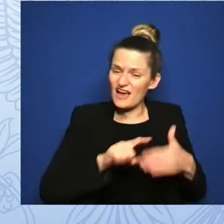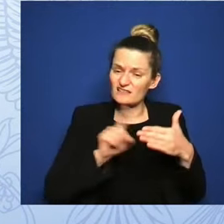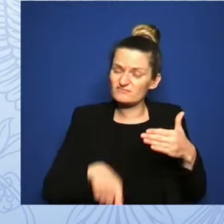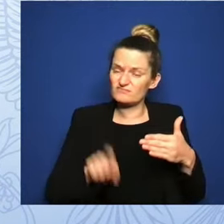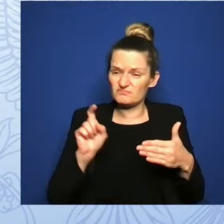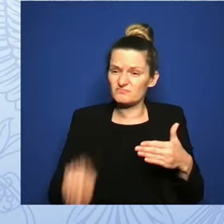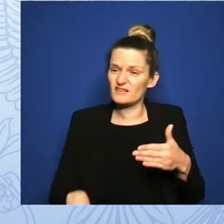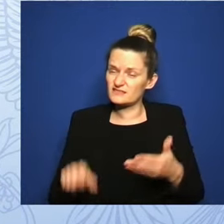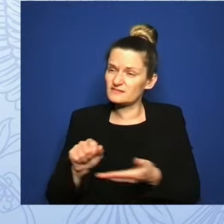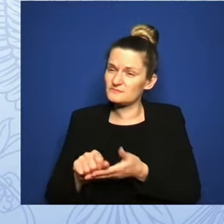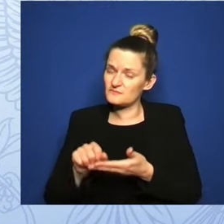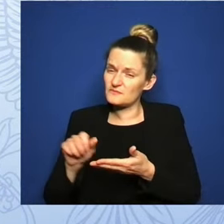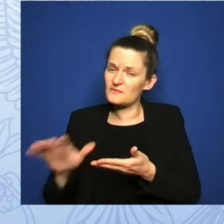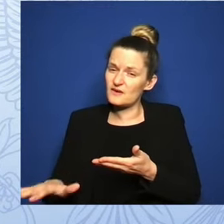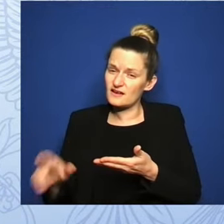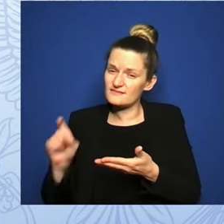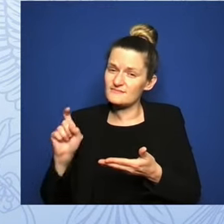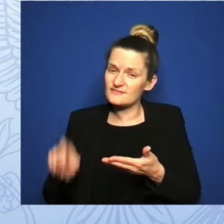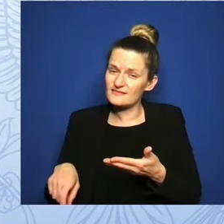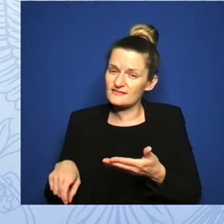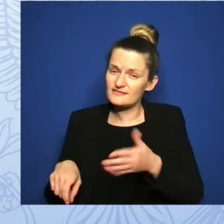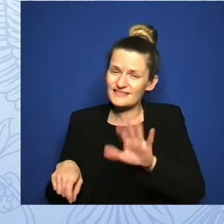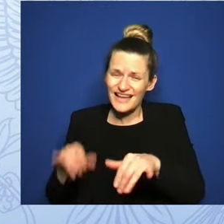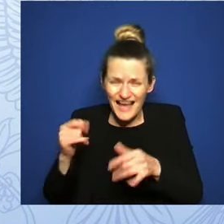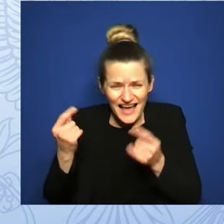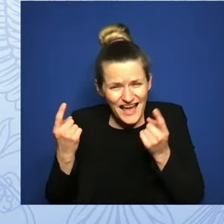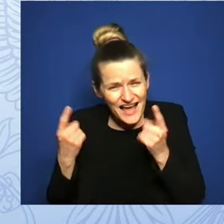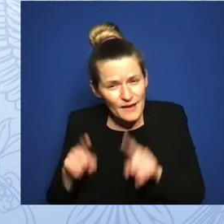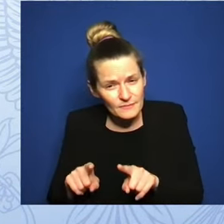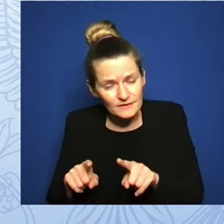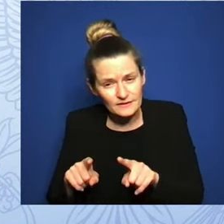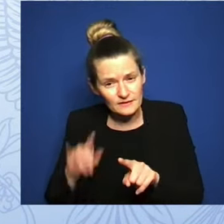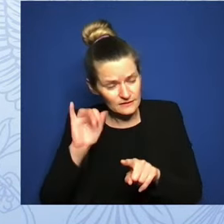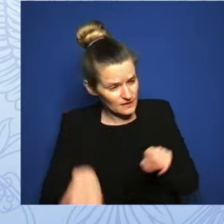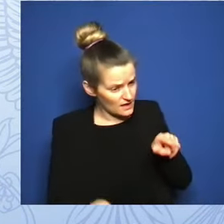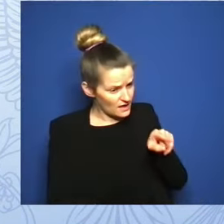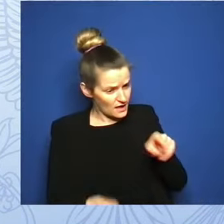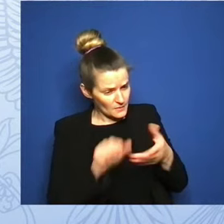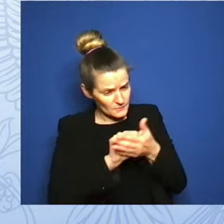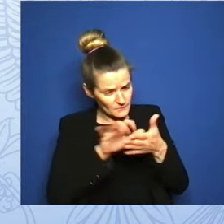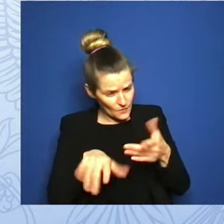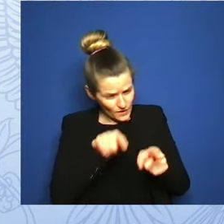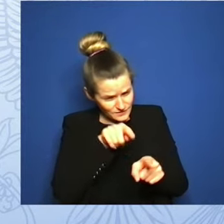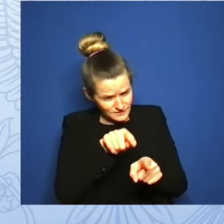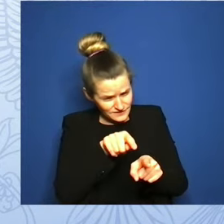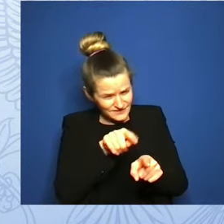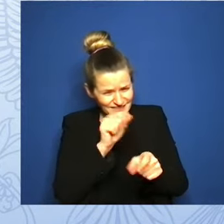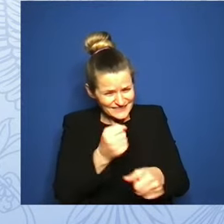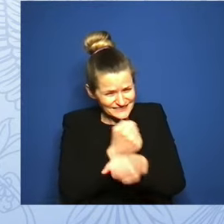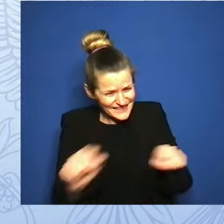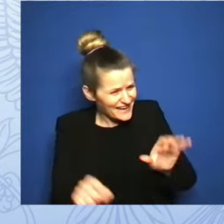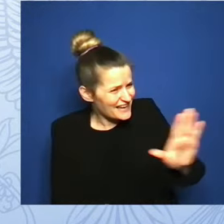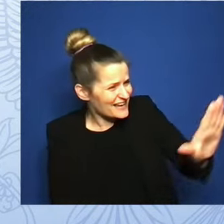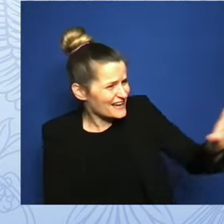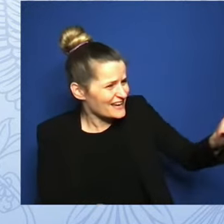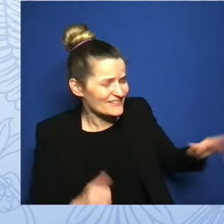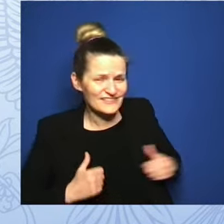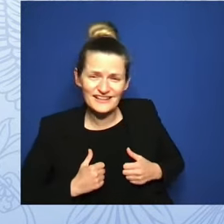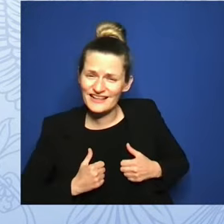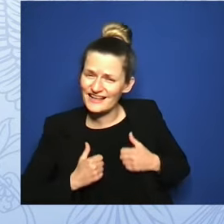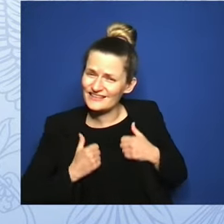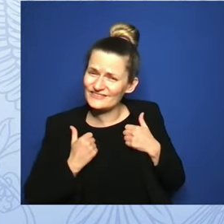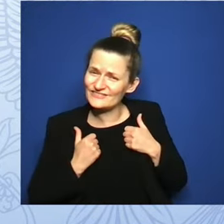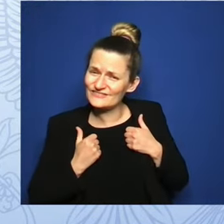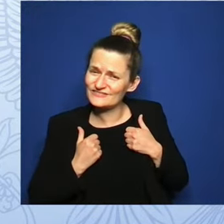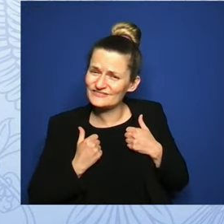lives. The first time I needed an abortion, I was able to receive it in my home state, and I was able to talk openly